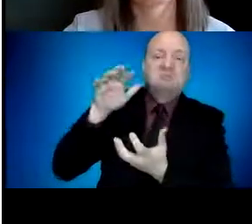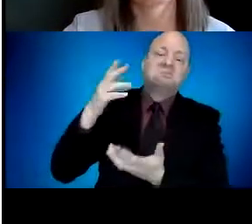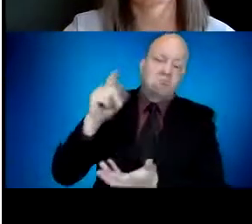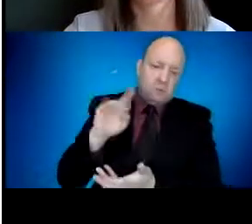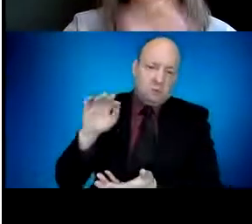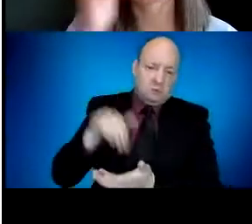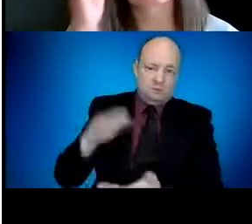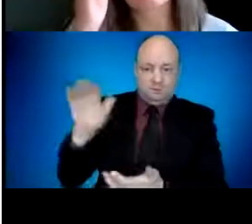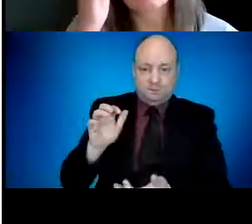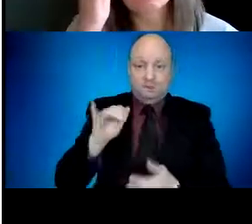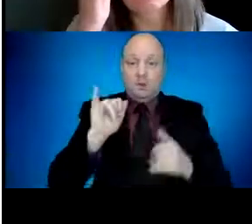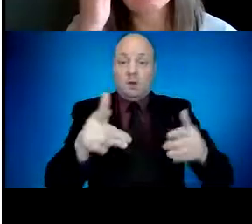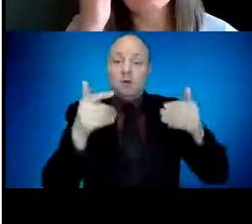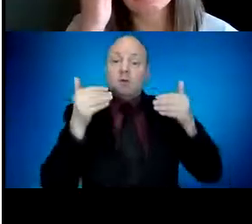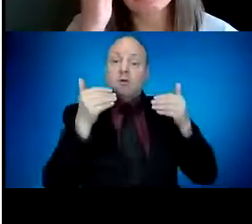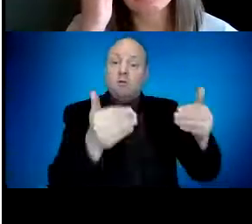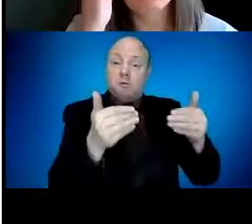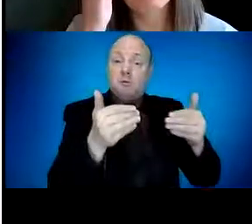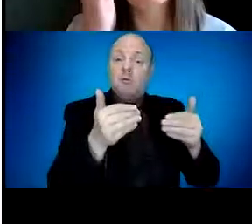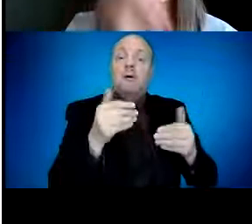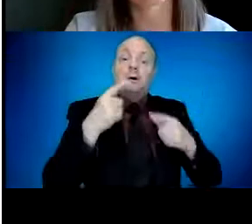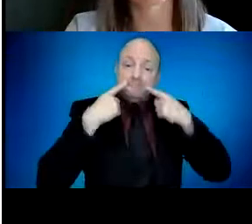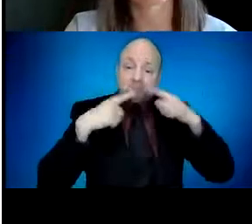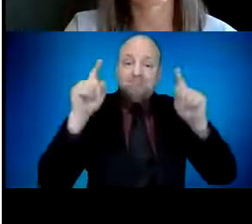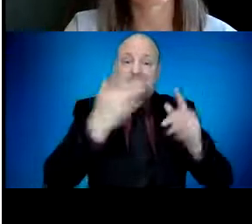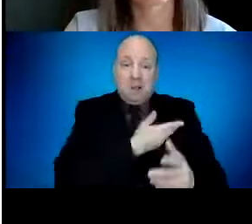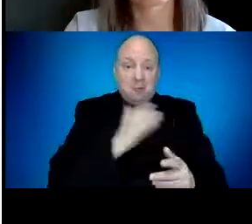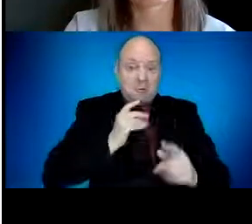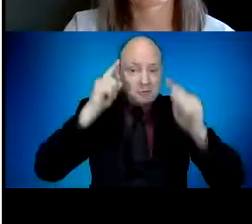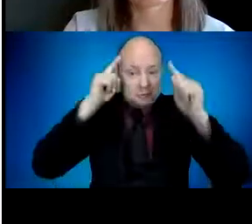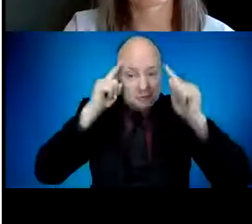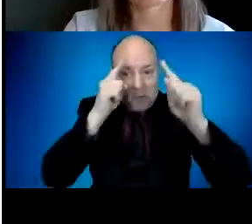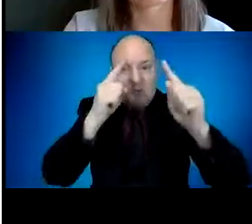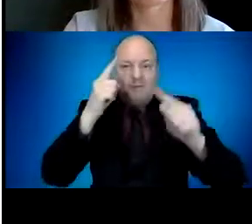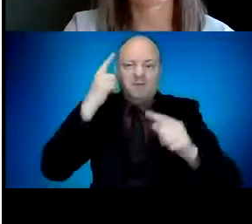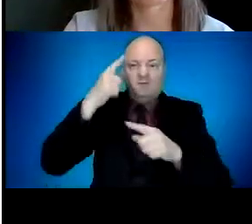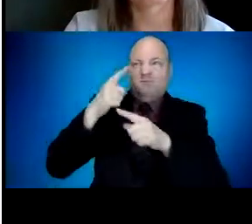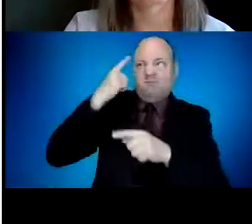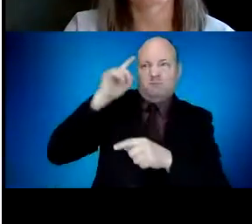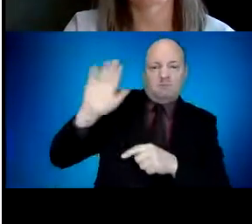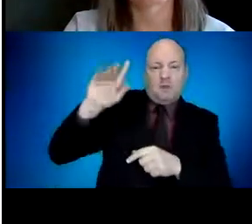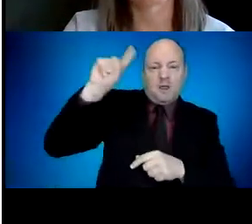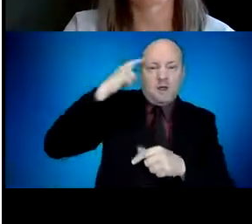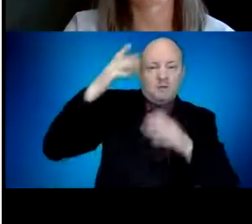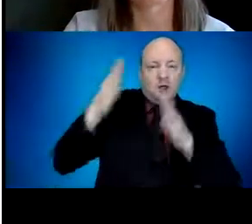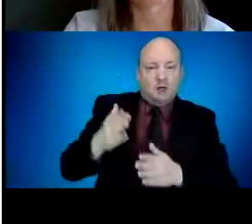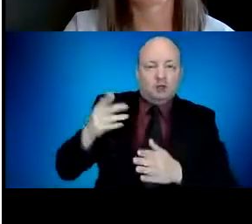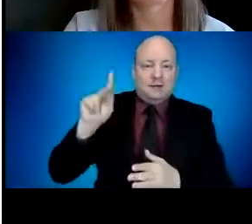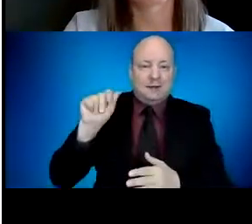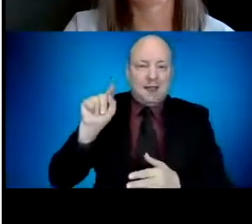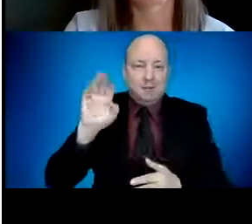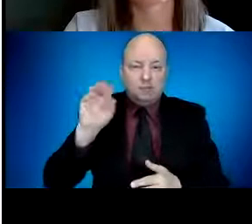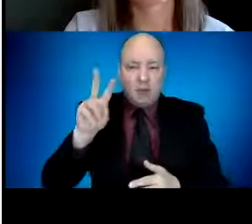announced. Despite the disappointing shortfall in Johnson & Johnson, the numbers continue to show that our total supplies will be adequate to